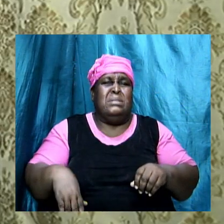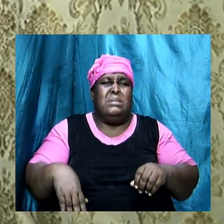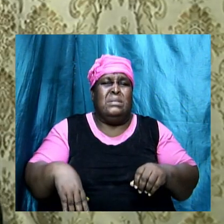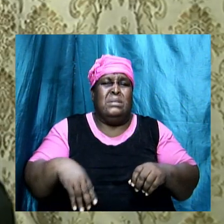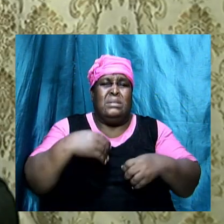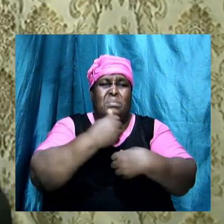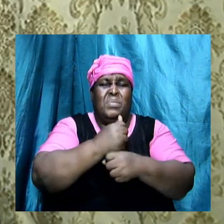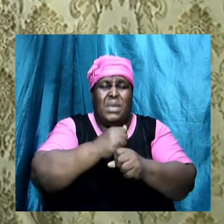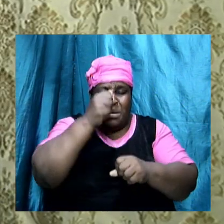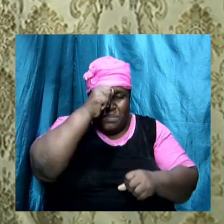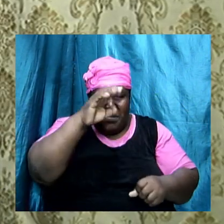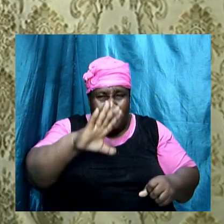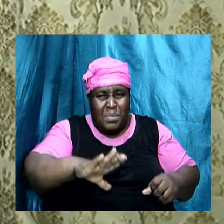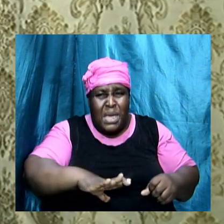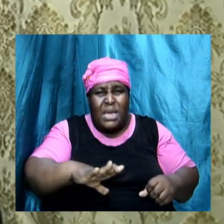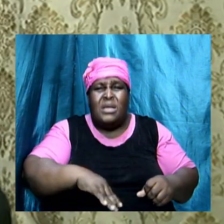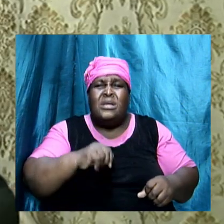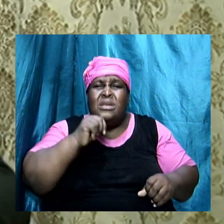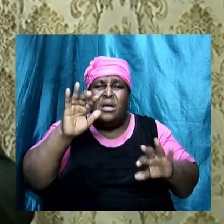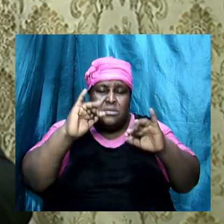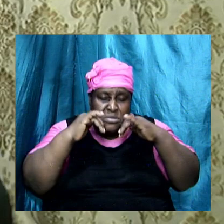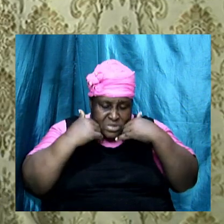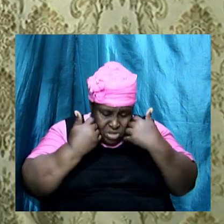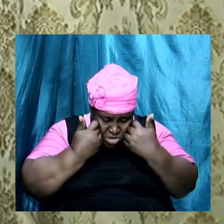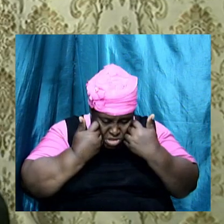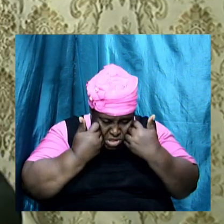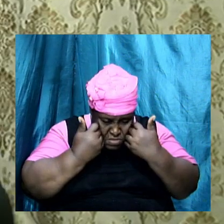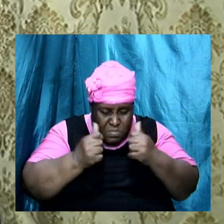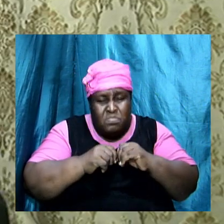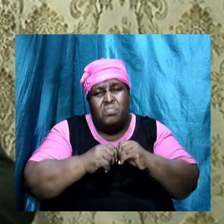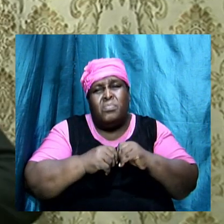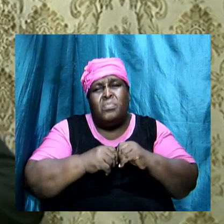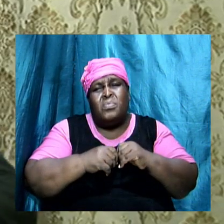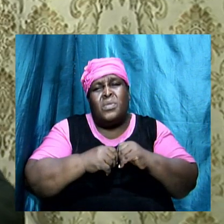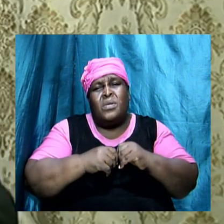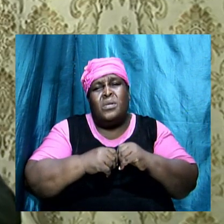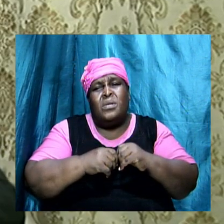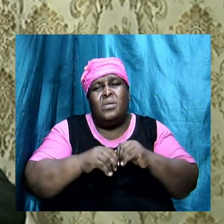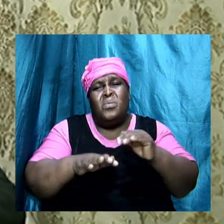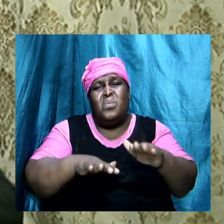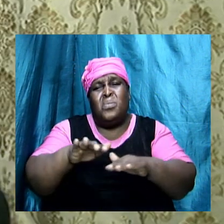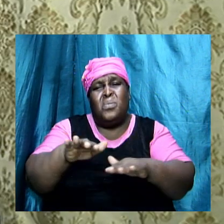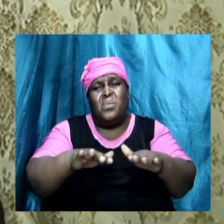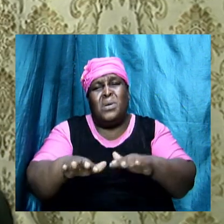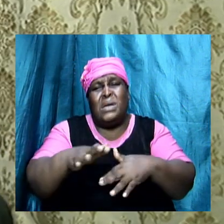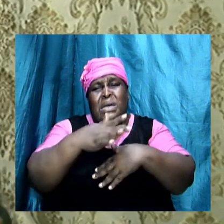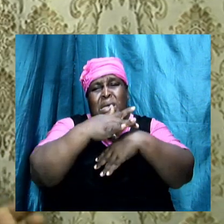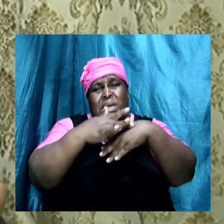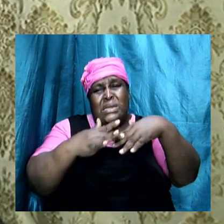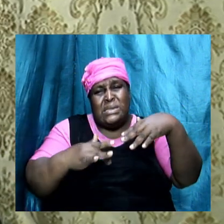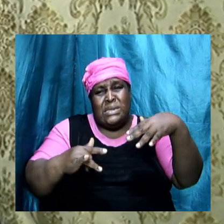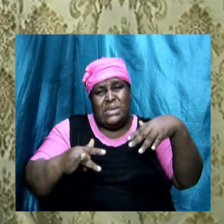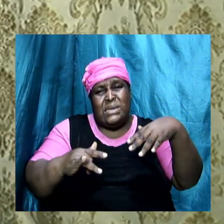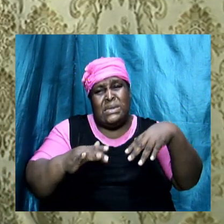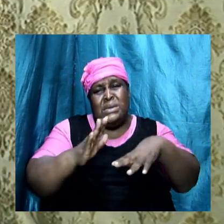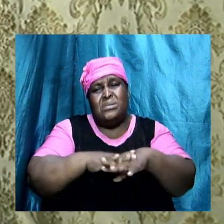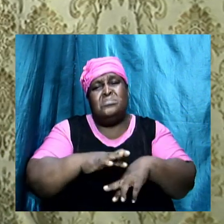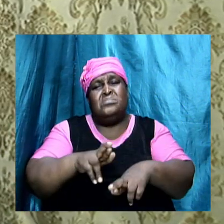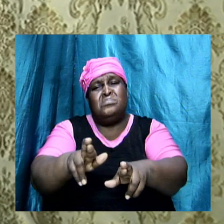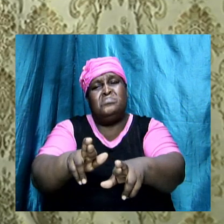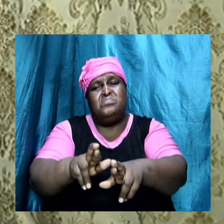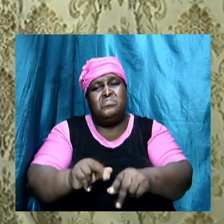not even to be shameful that men, women walking almost naked on the road.